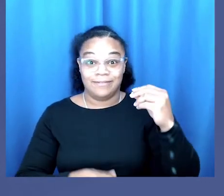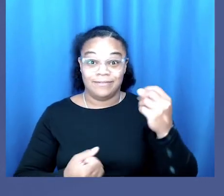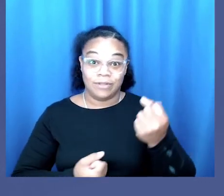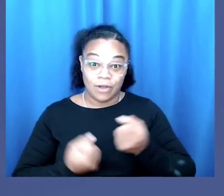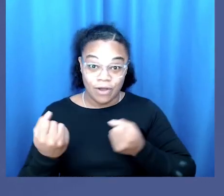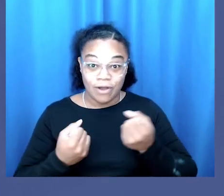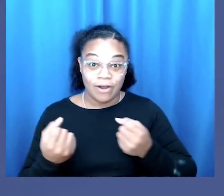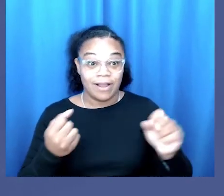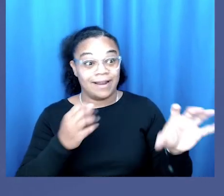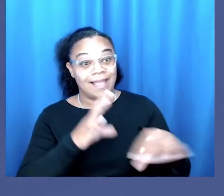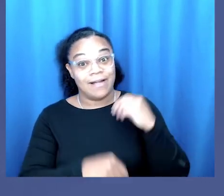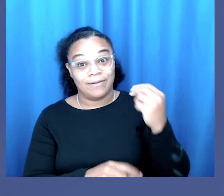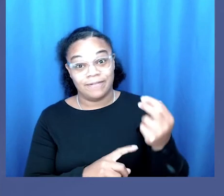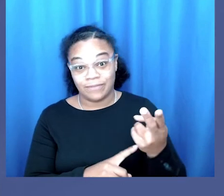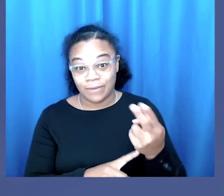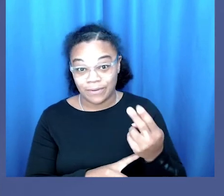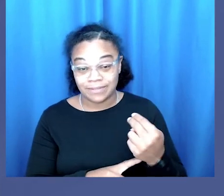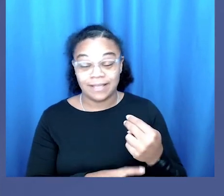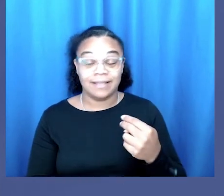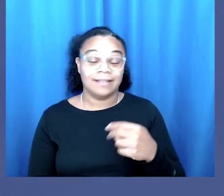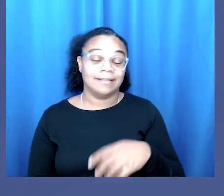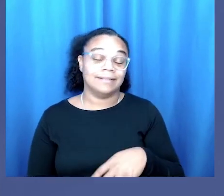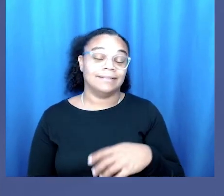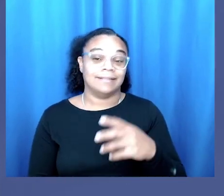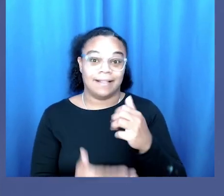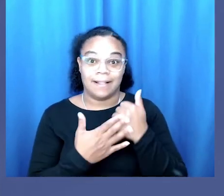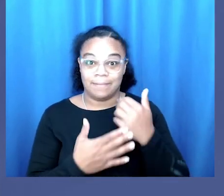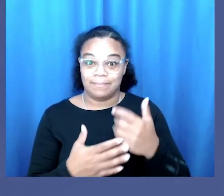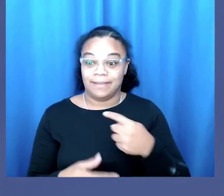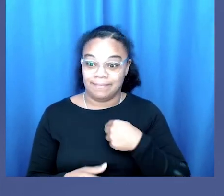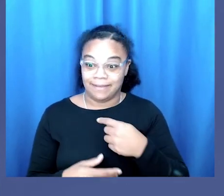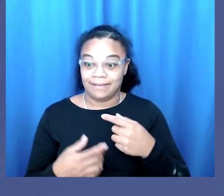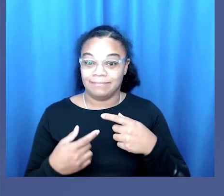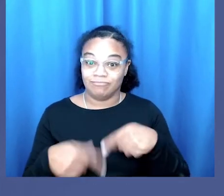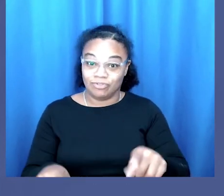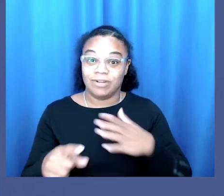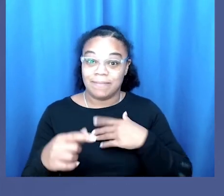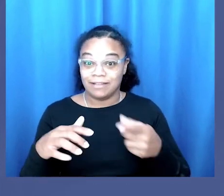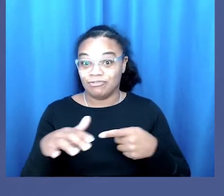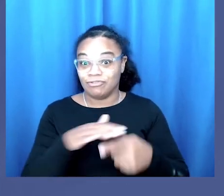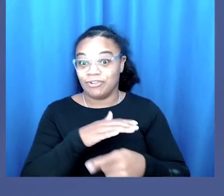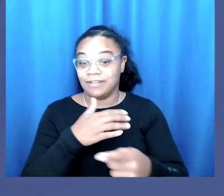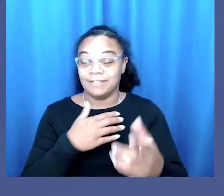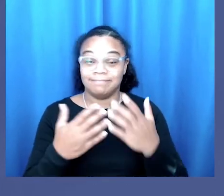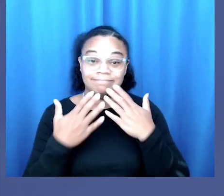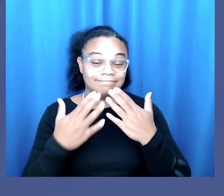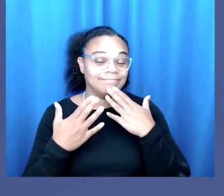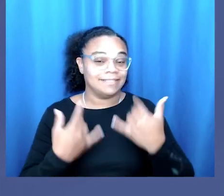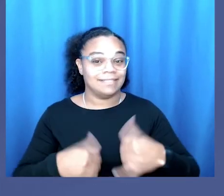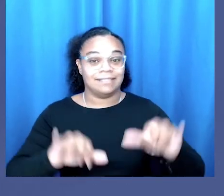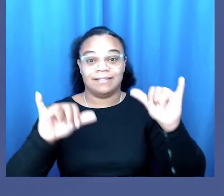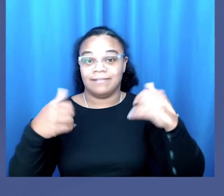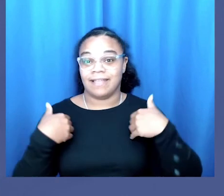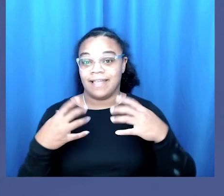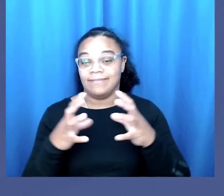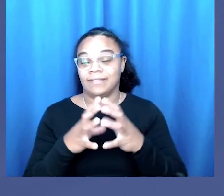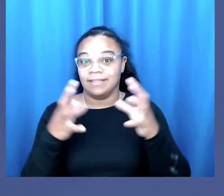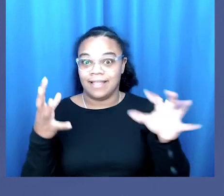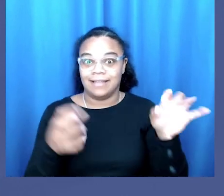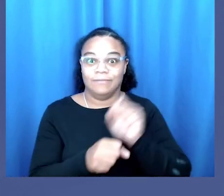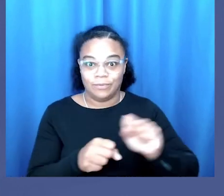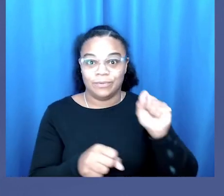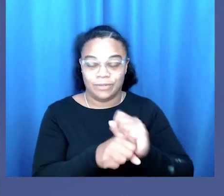car and out of the hotel and helping me on this journey I still have a lot of